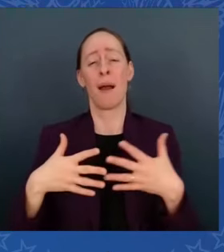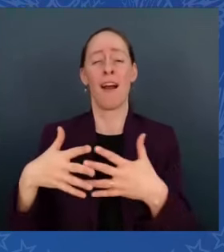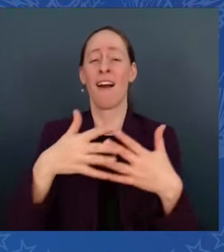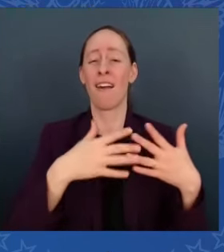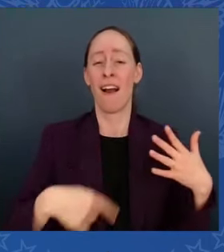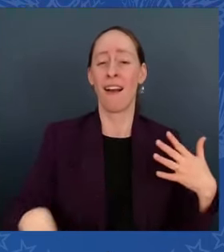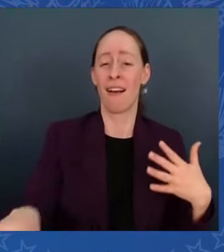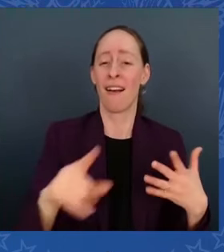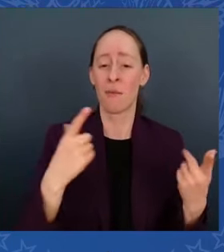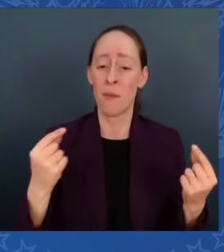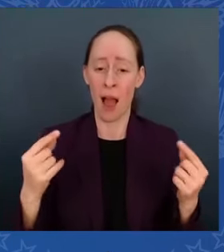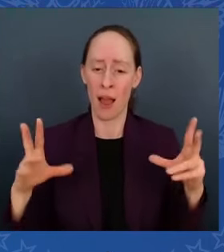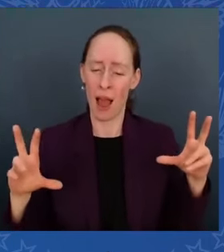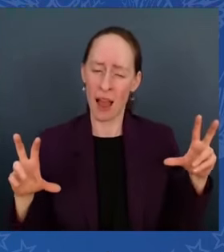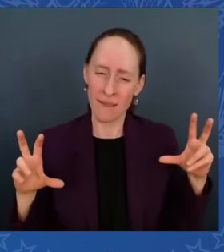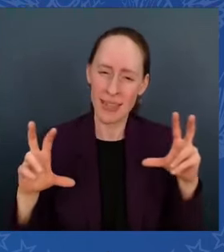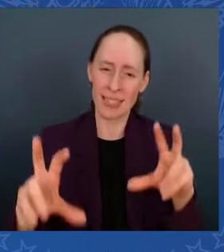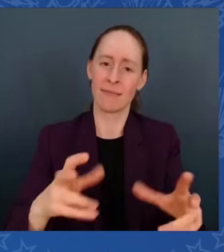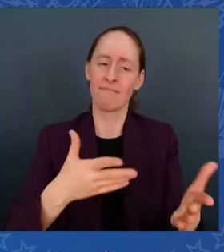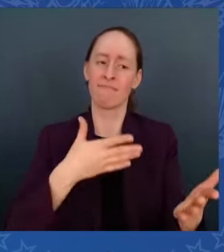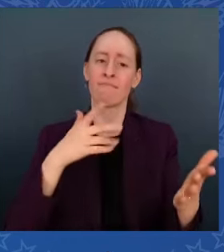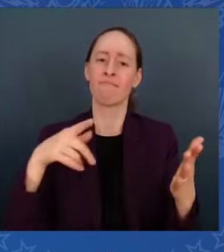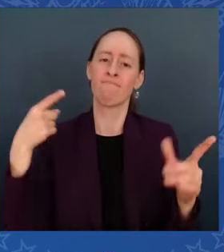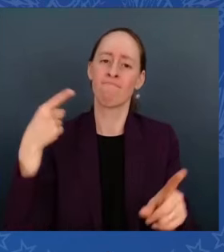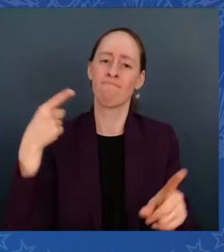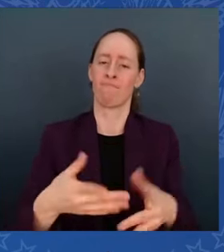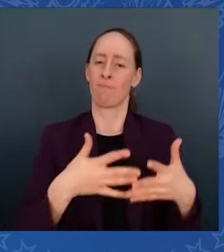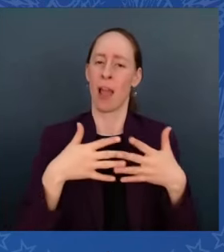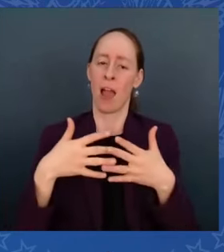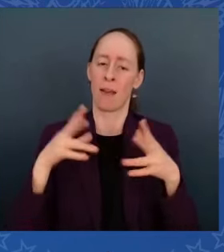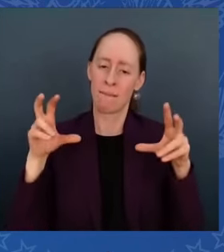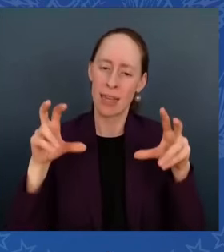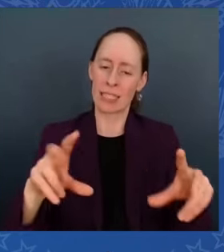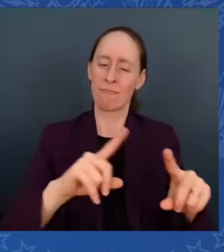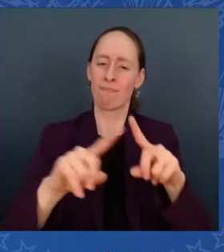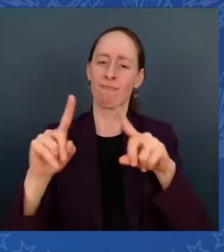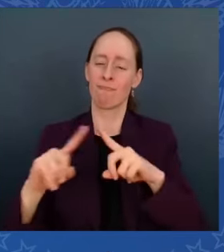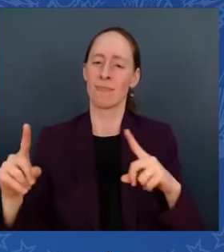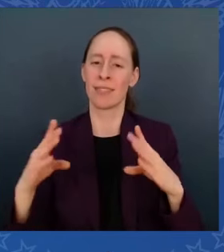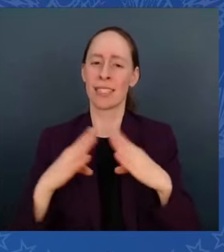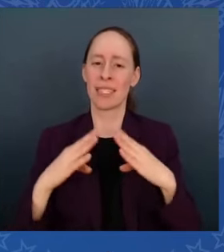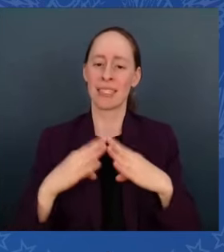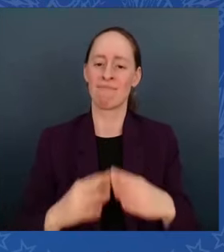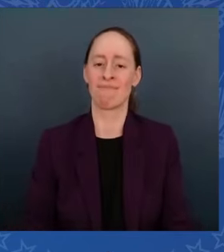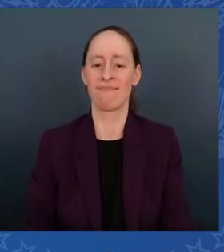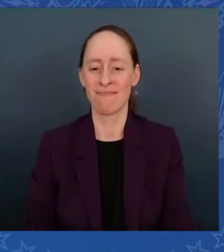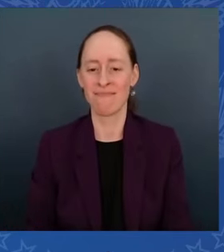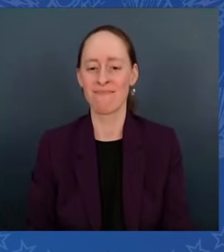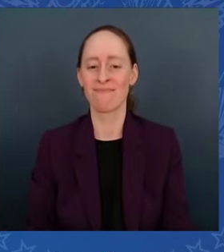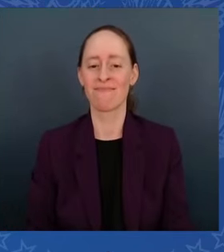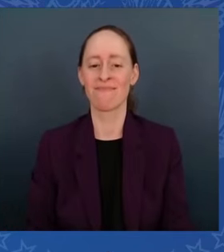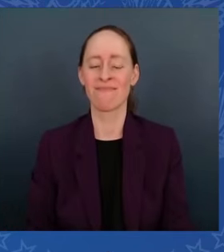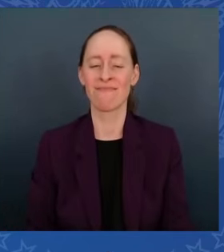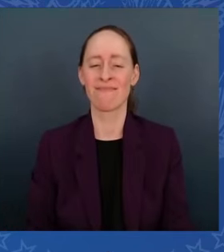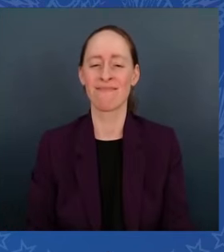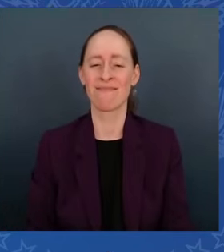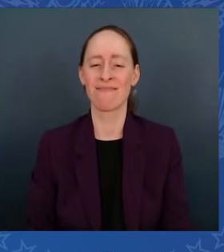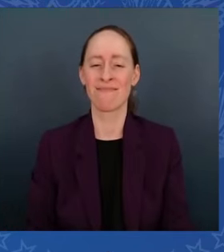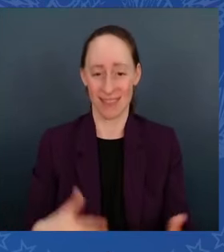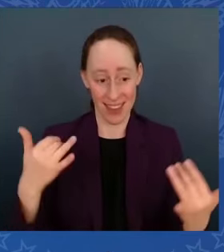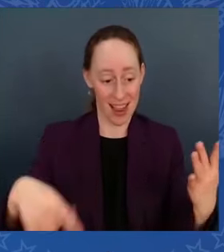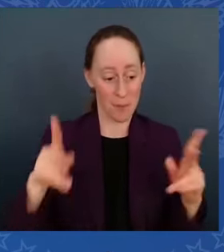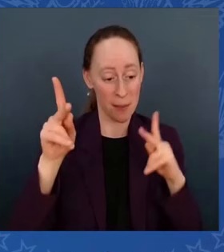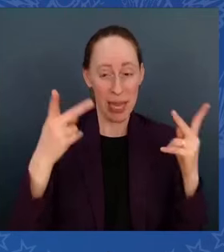and investing in all Americans. Look, let me close with this. When folks see shovels in the ground on all these projects,